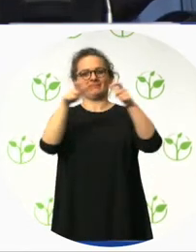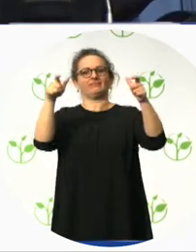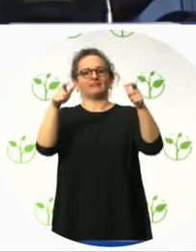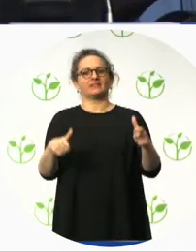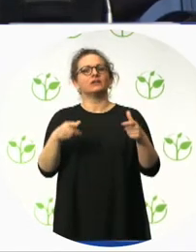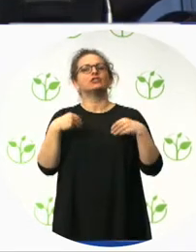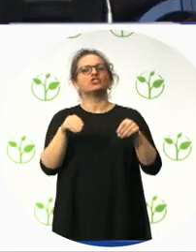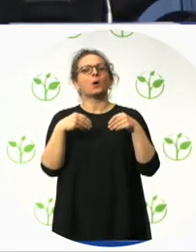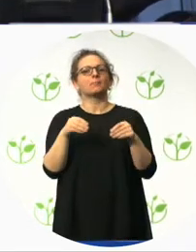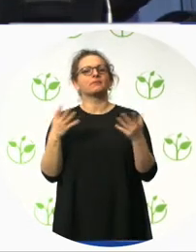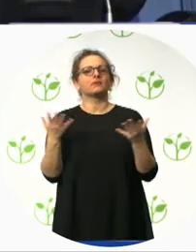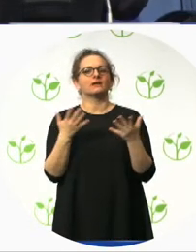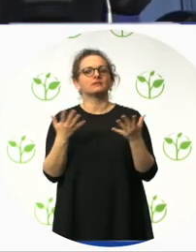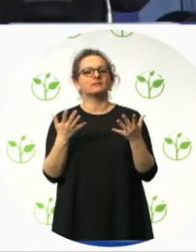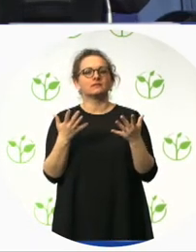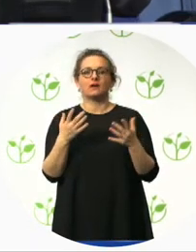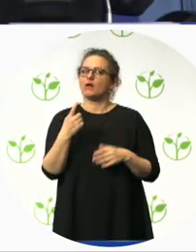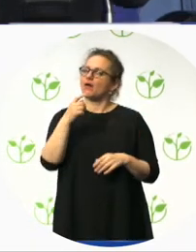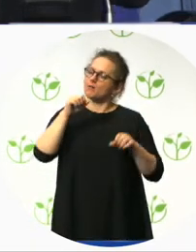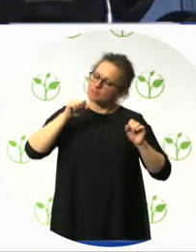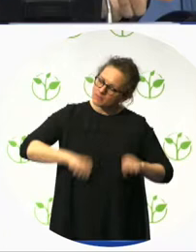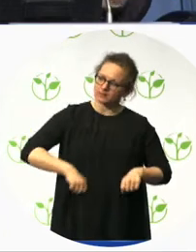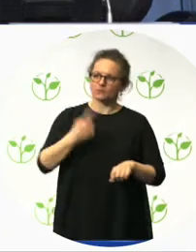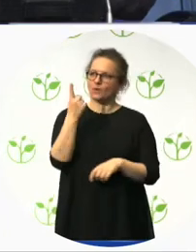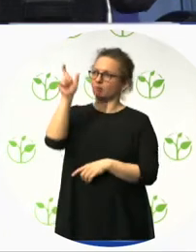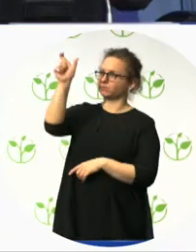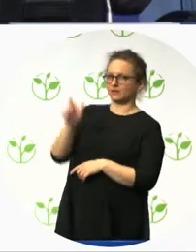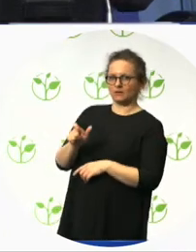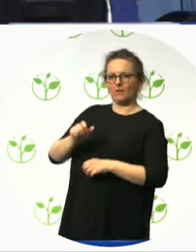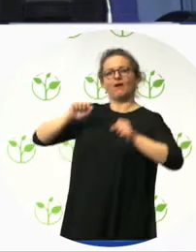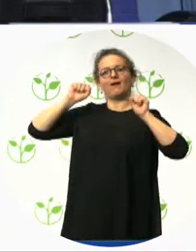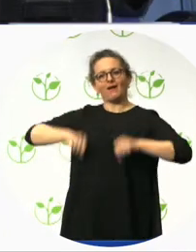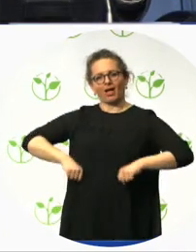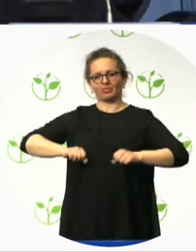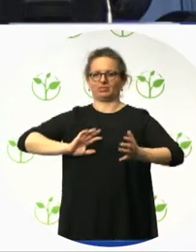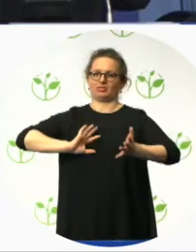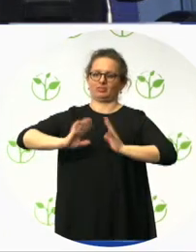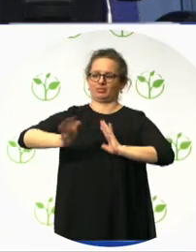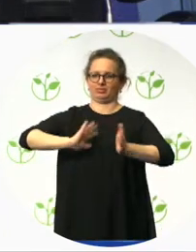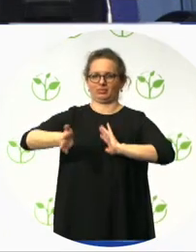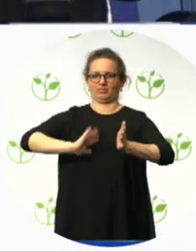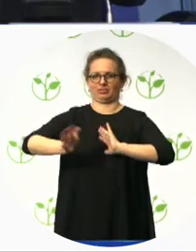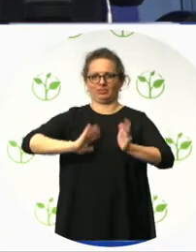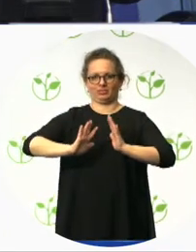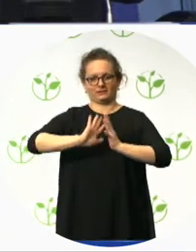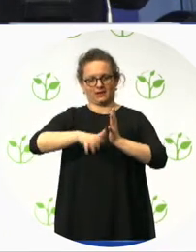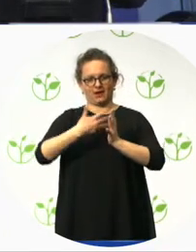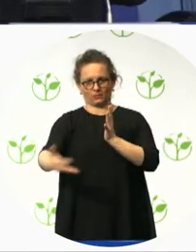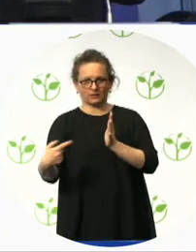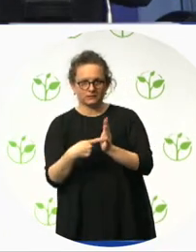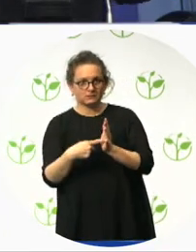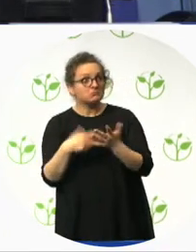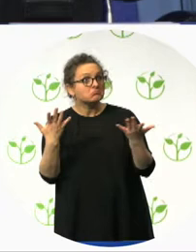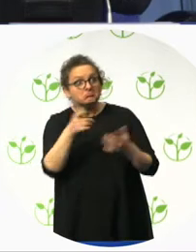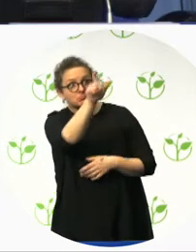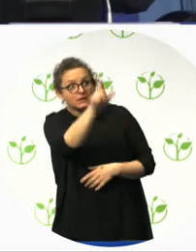sign language. So that if a deaf person, which is user of the sign language, goes to the shop, he or she can